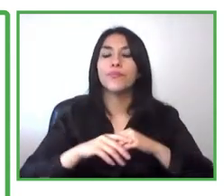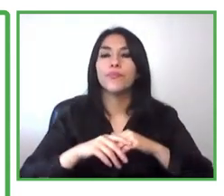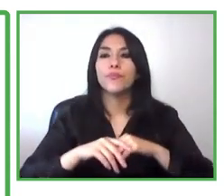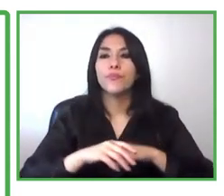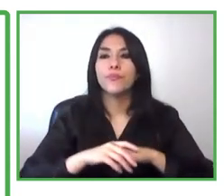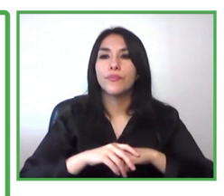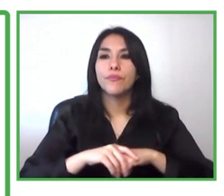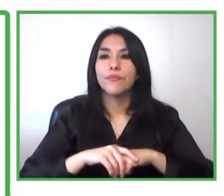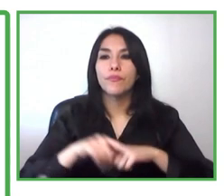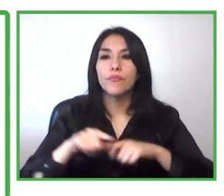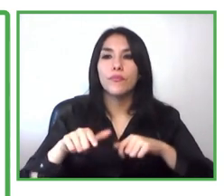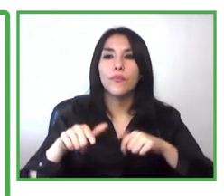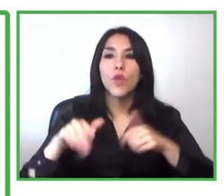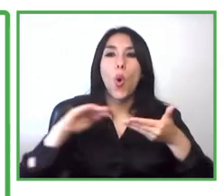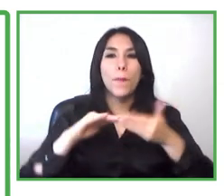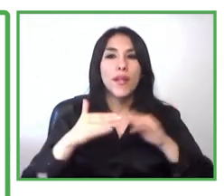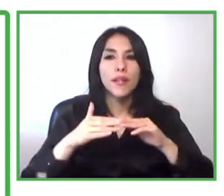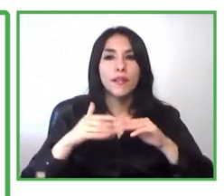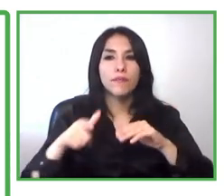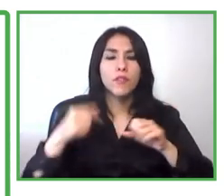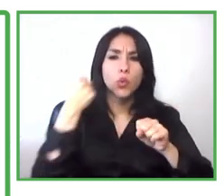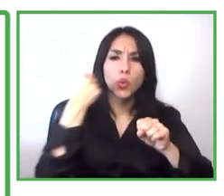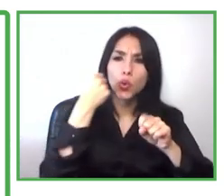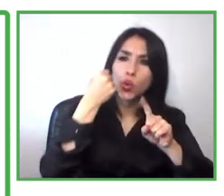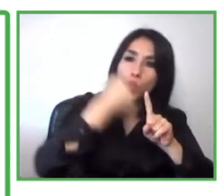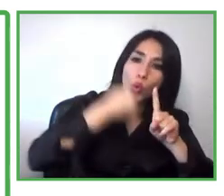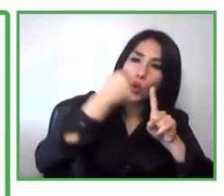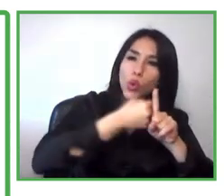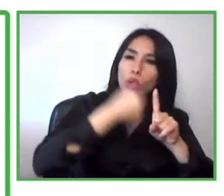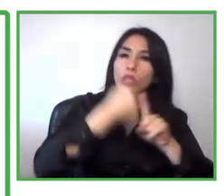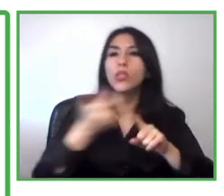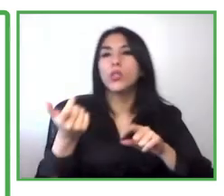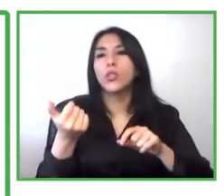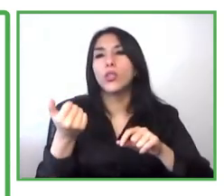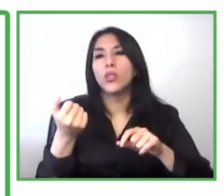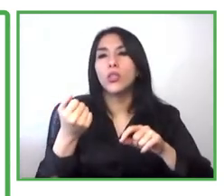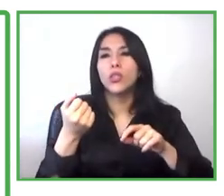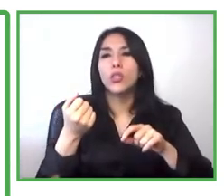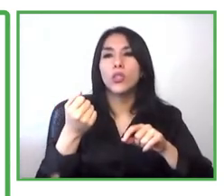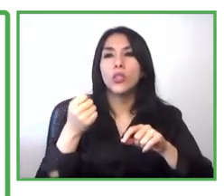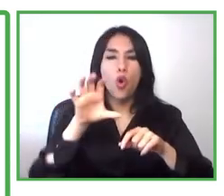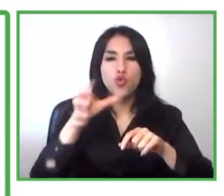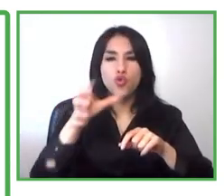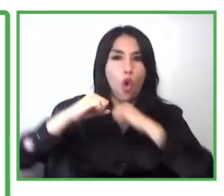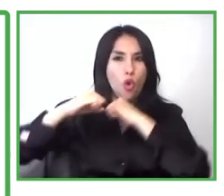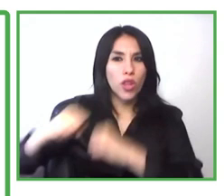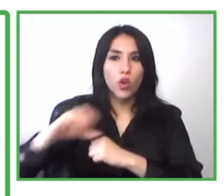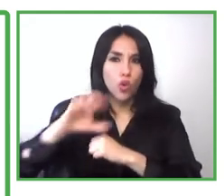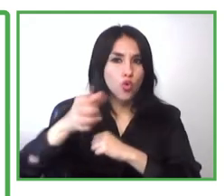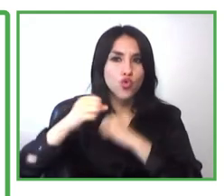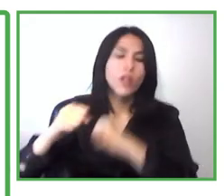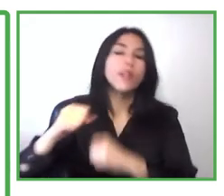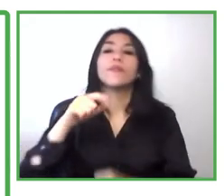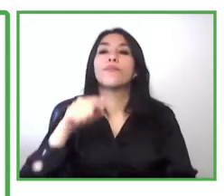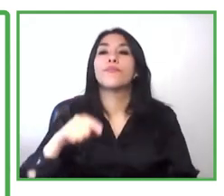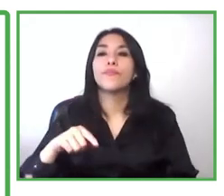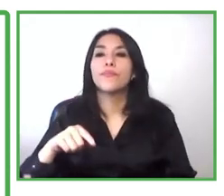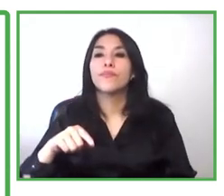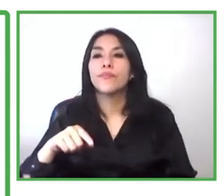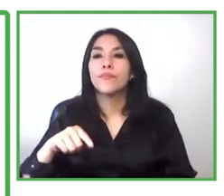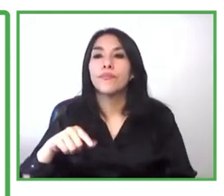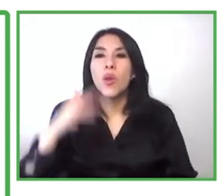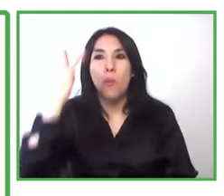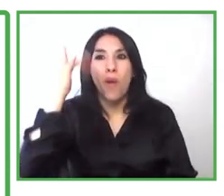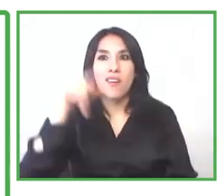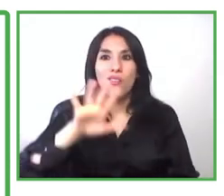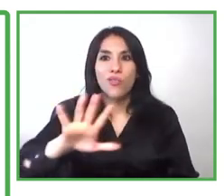this is the first step because the country that doesn't have any even data bars even statistic